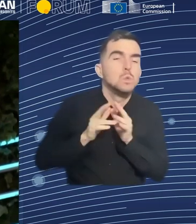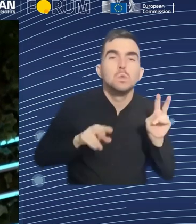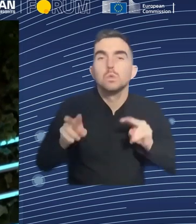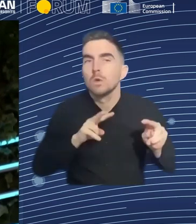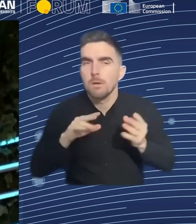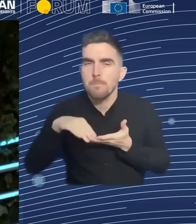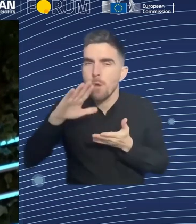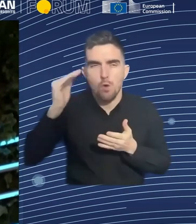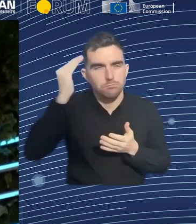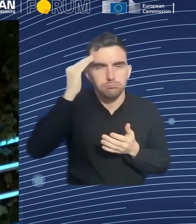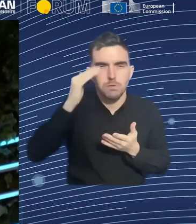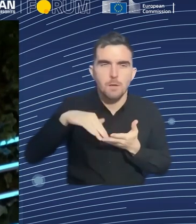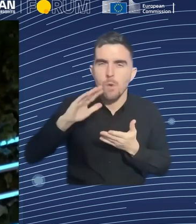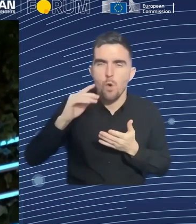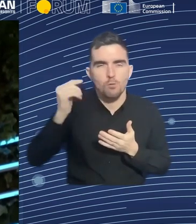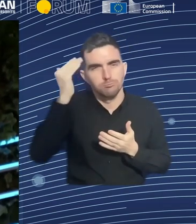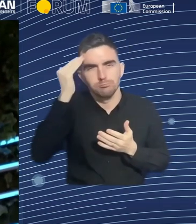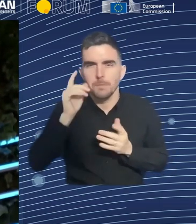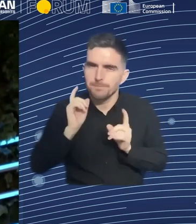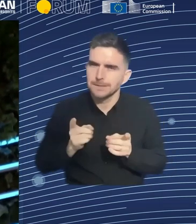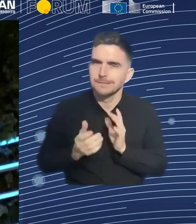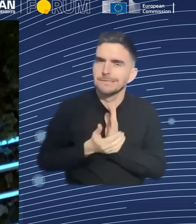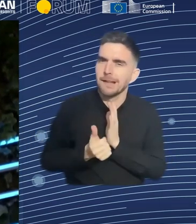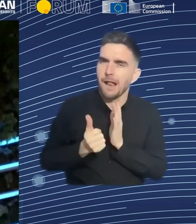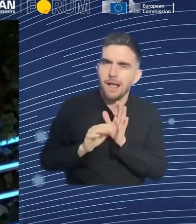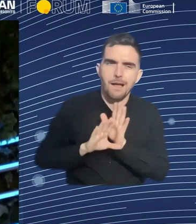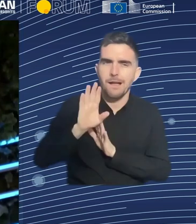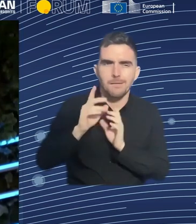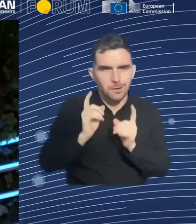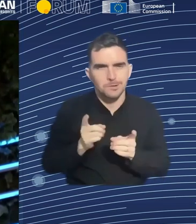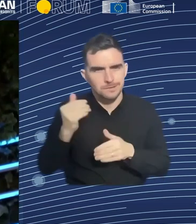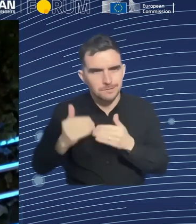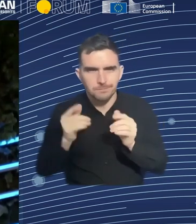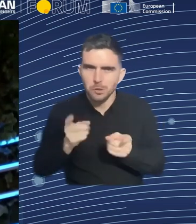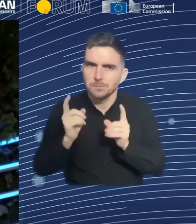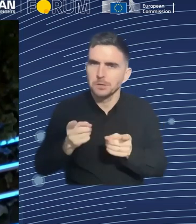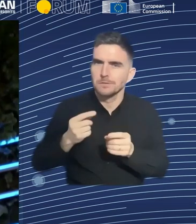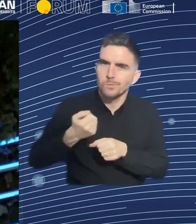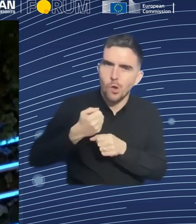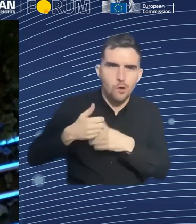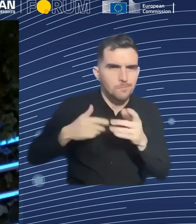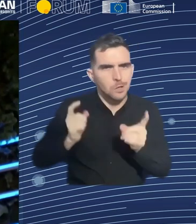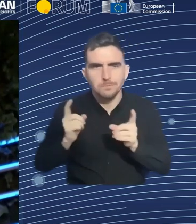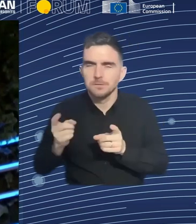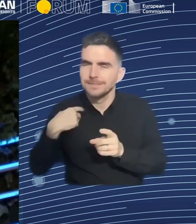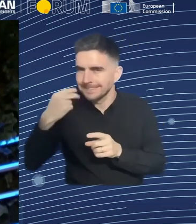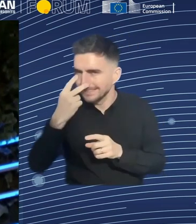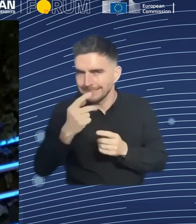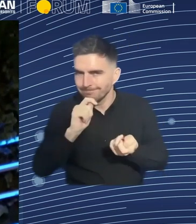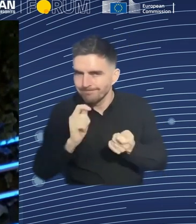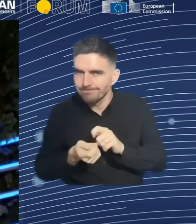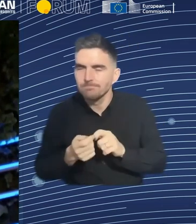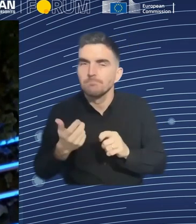training is inevitably a part of that. But employers' organizations and employees' organizations and the public